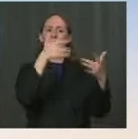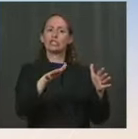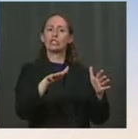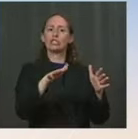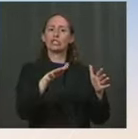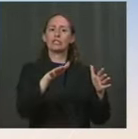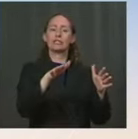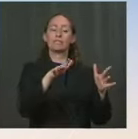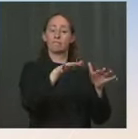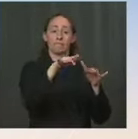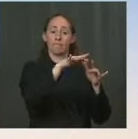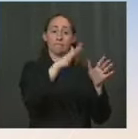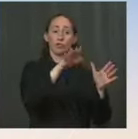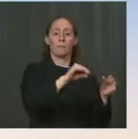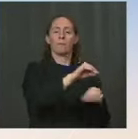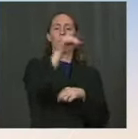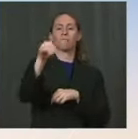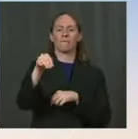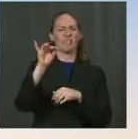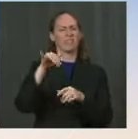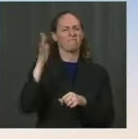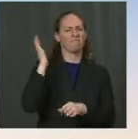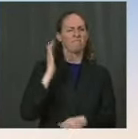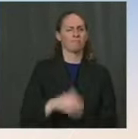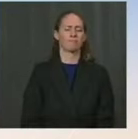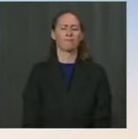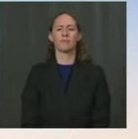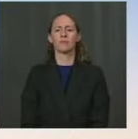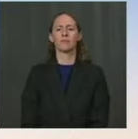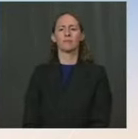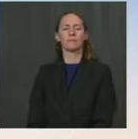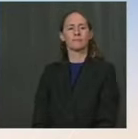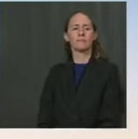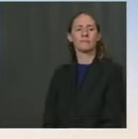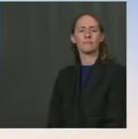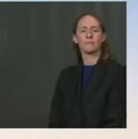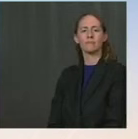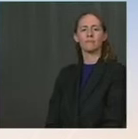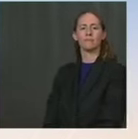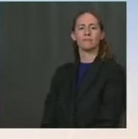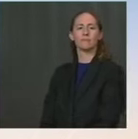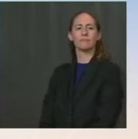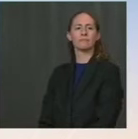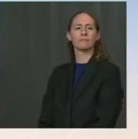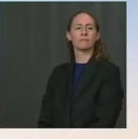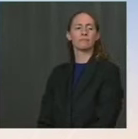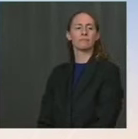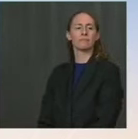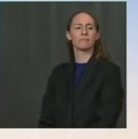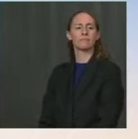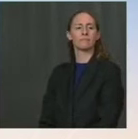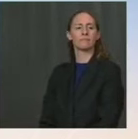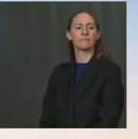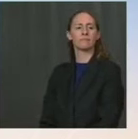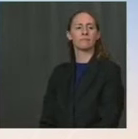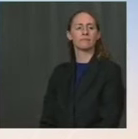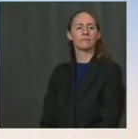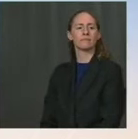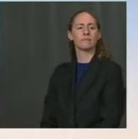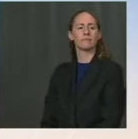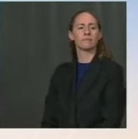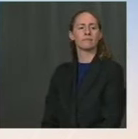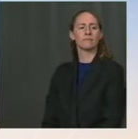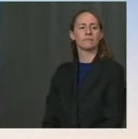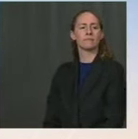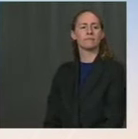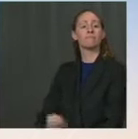And then on COVID, is there any update on the U.S. decision to keep Europeans and Canadians from visiting the